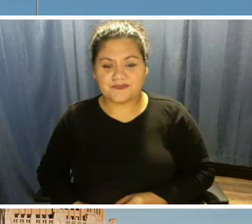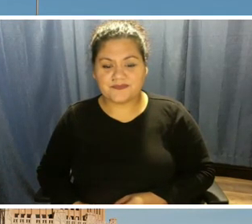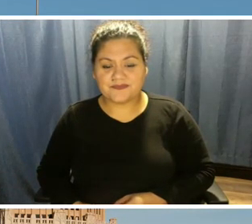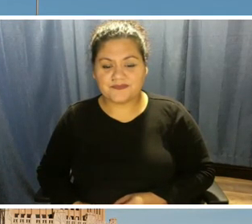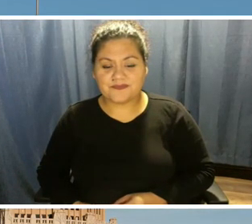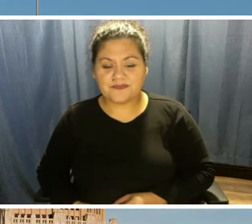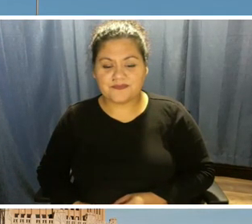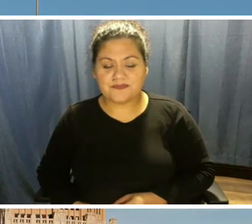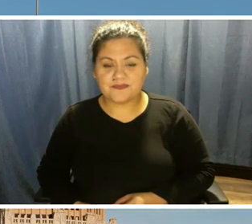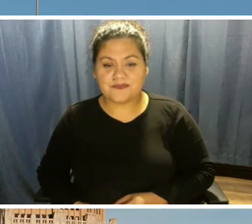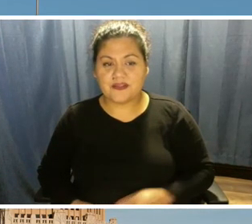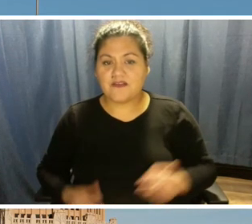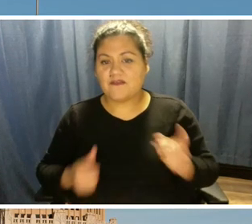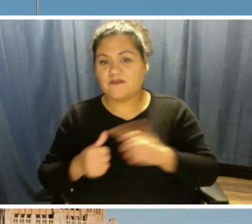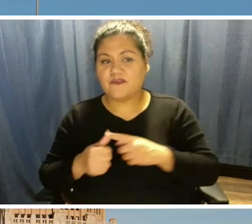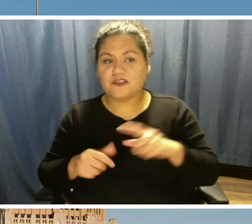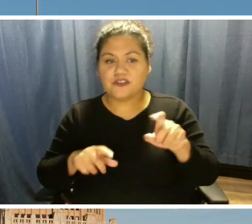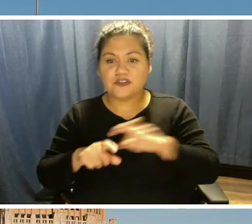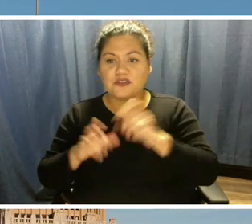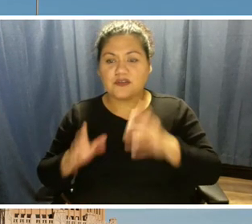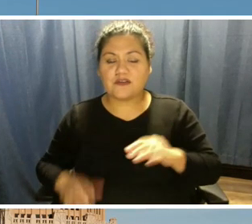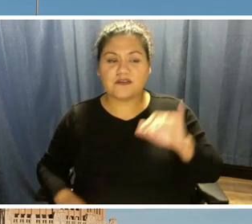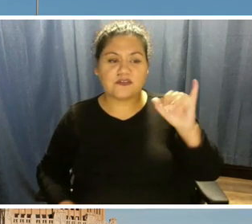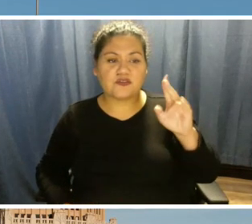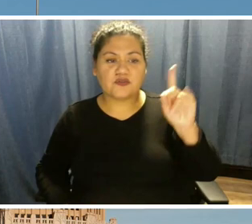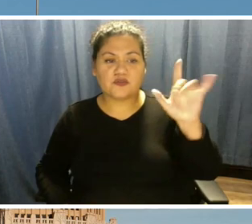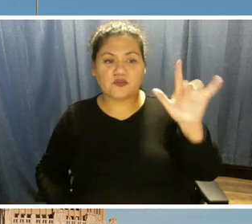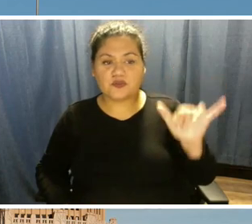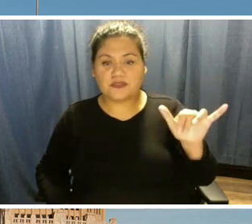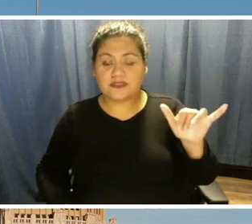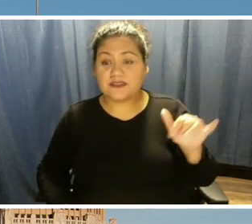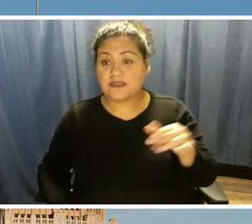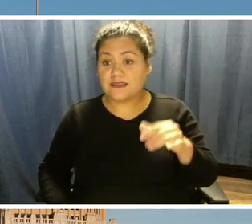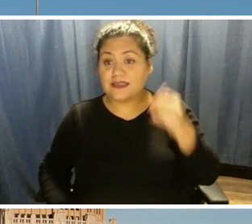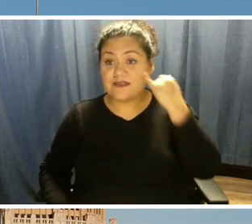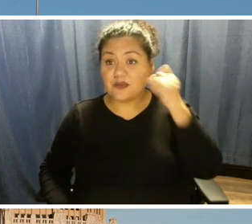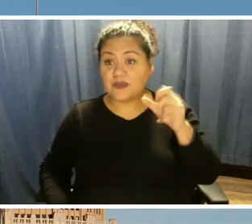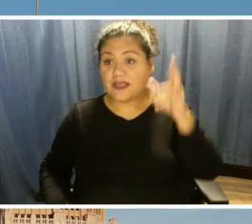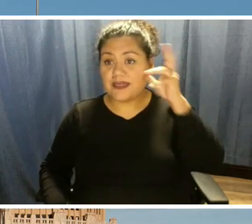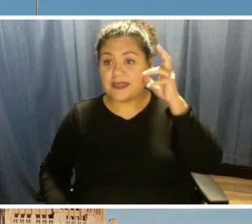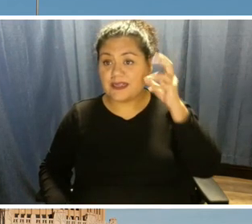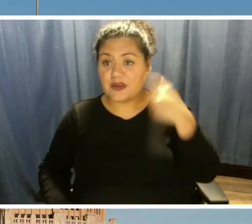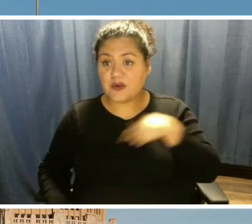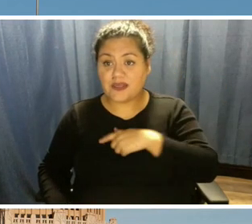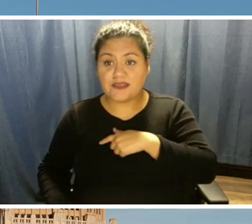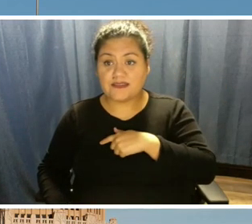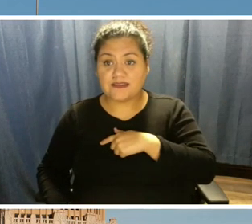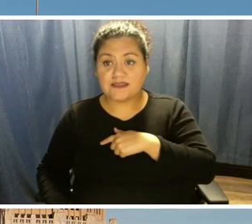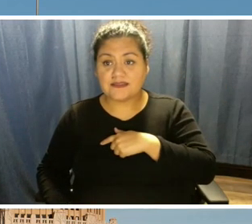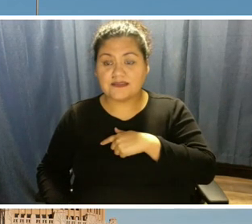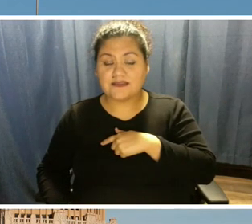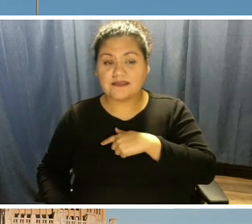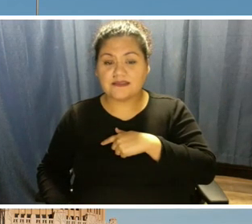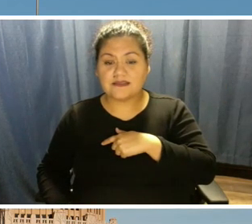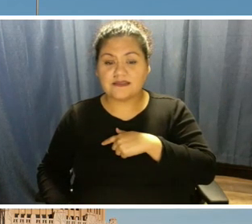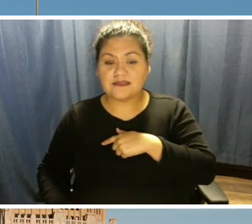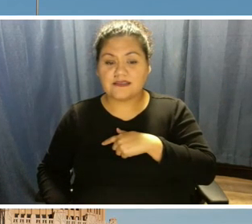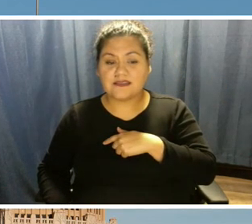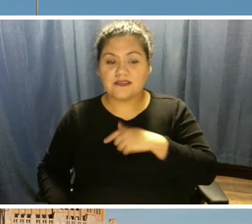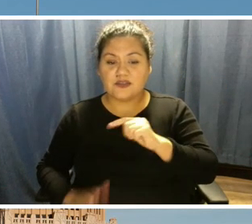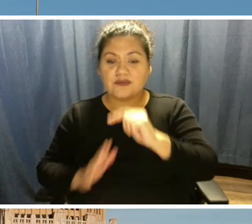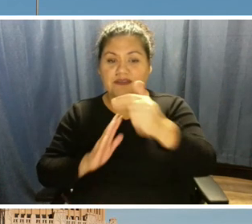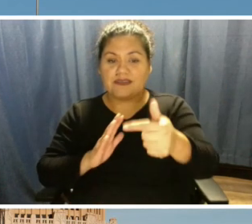And our first caller is Judy. So, Judy, if you can hear us, you'll be placed in line next to ask your question.